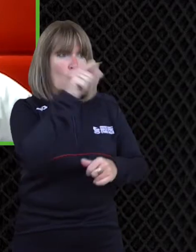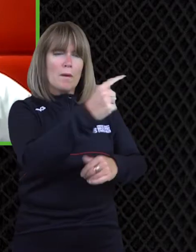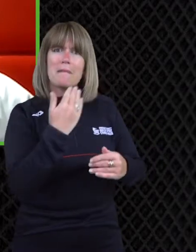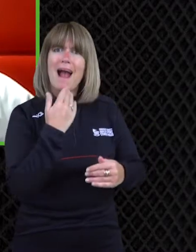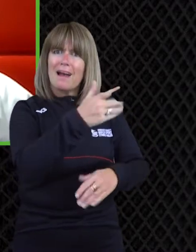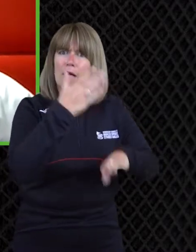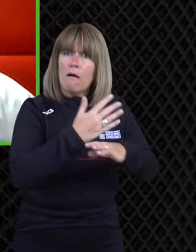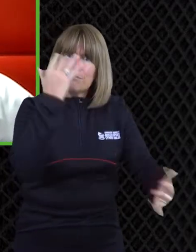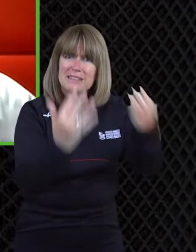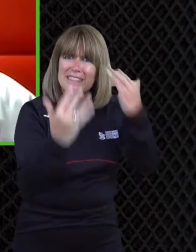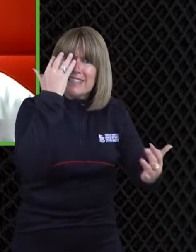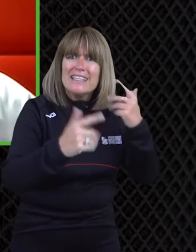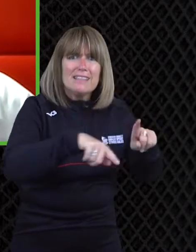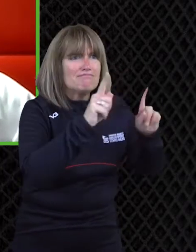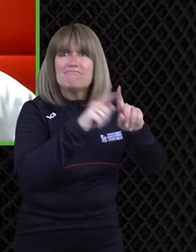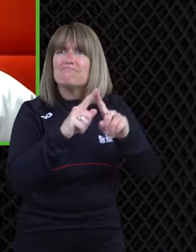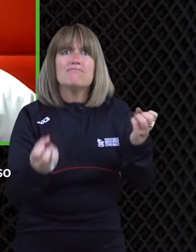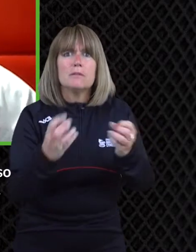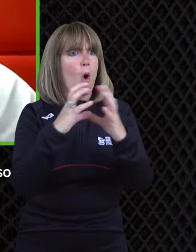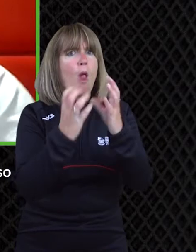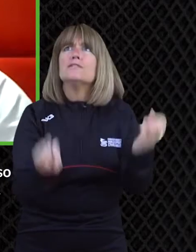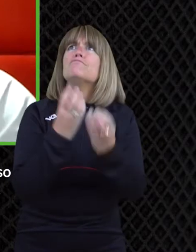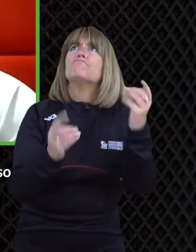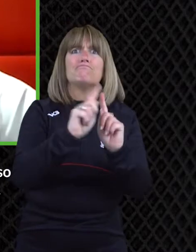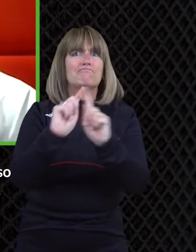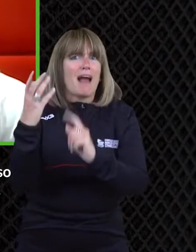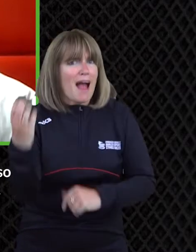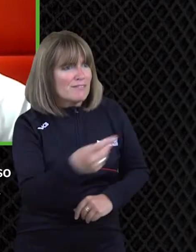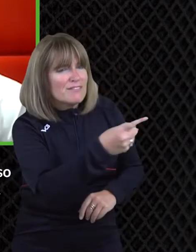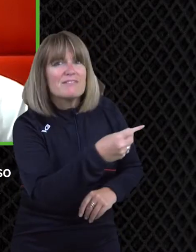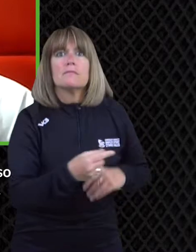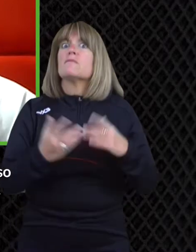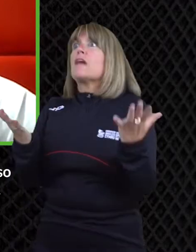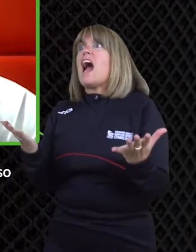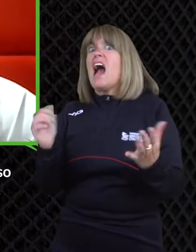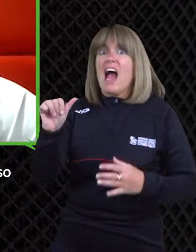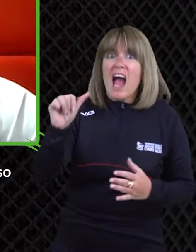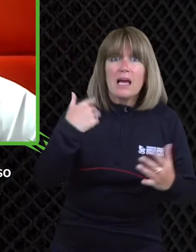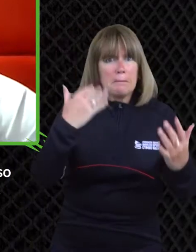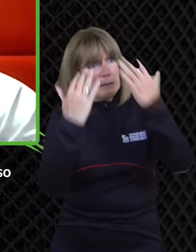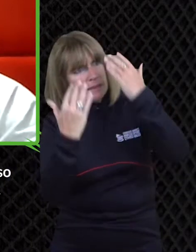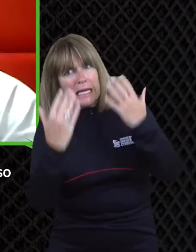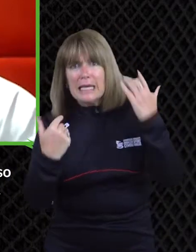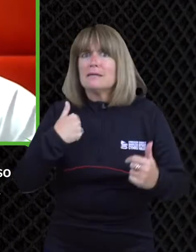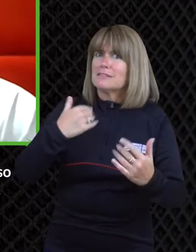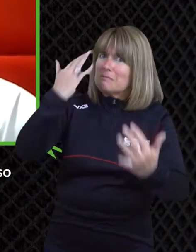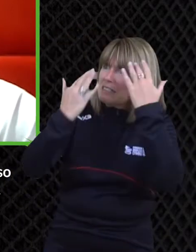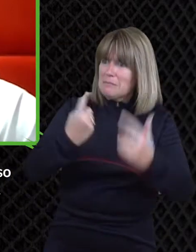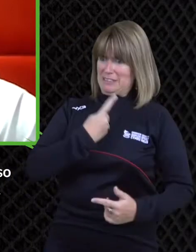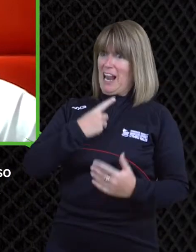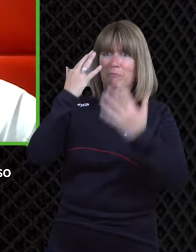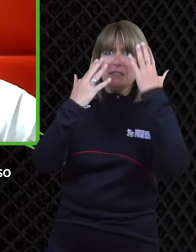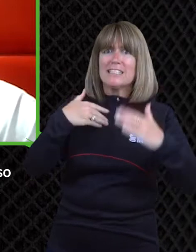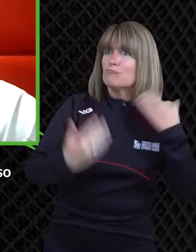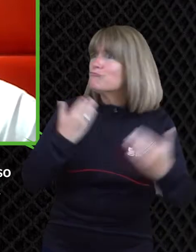can you tell us a little bit about yourself pete yeah so i'm peter gillibrand i well i was